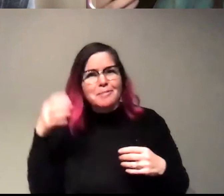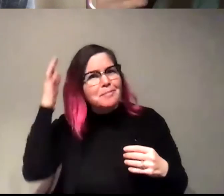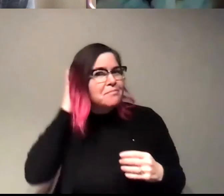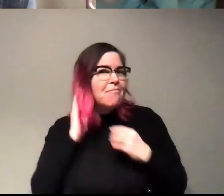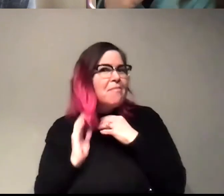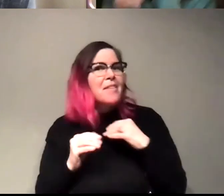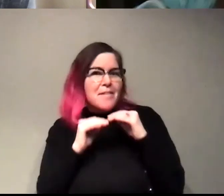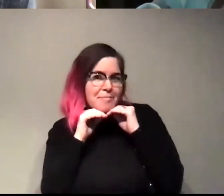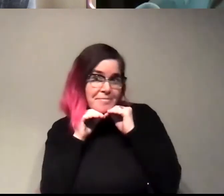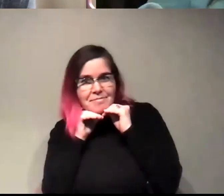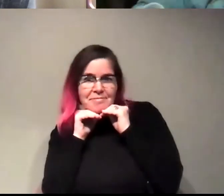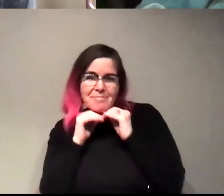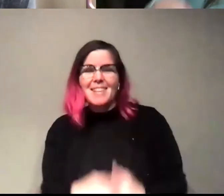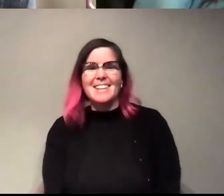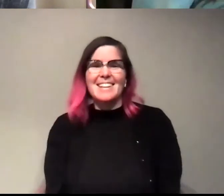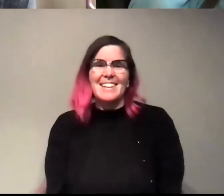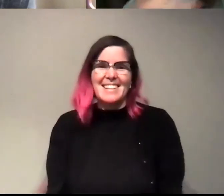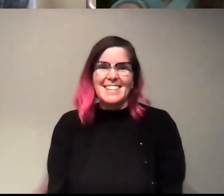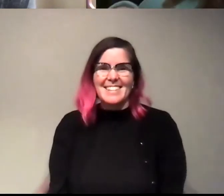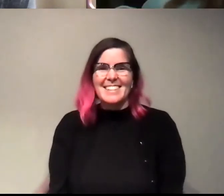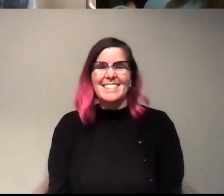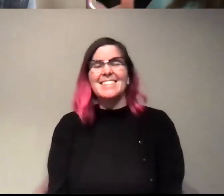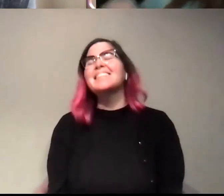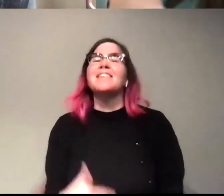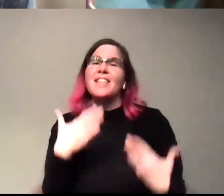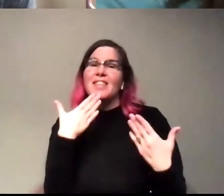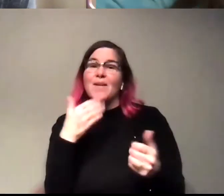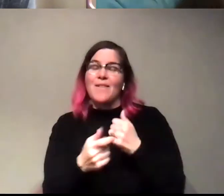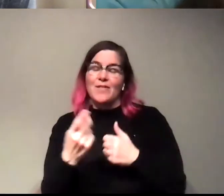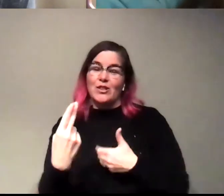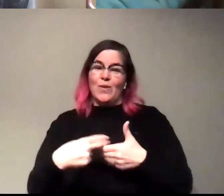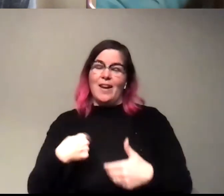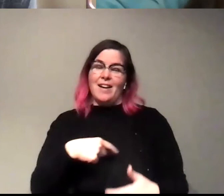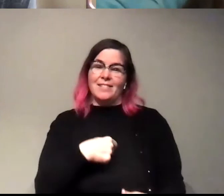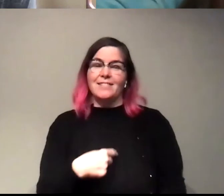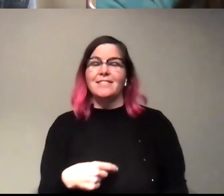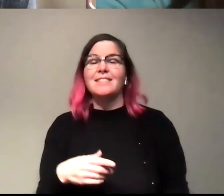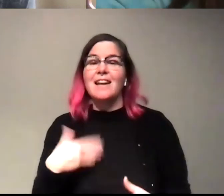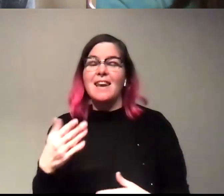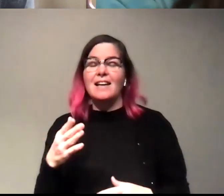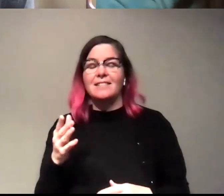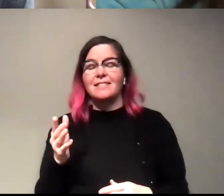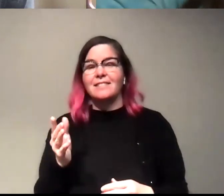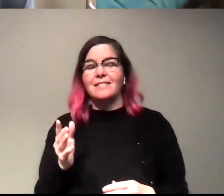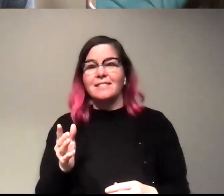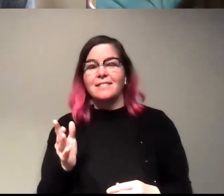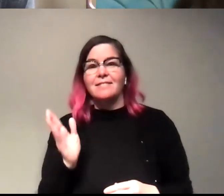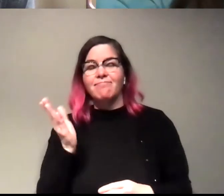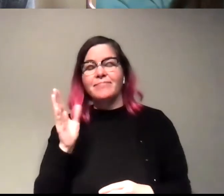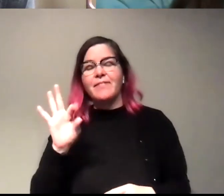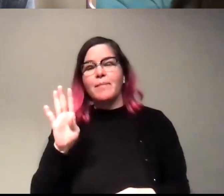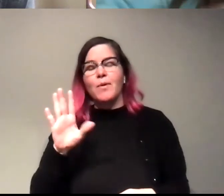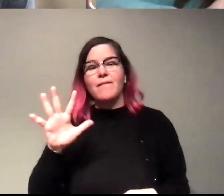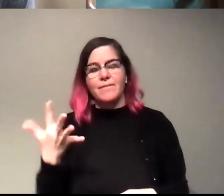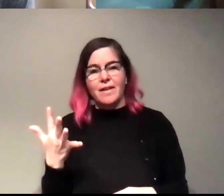you should know that it looks really good. Okay. Uh, thank you everyone for joining us. The next session we're having will be on February 5th. We're going to be